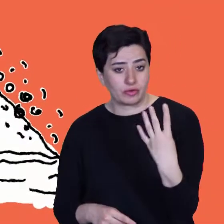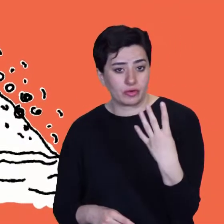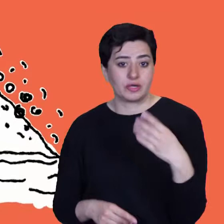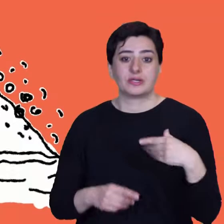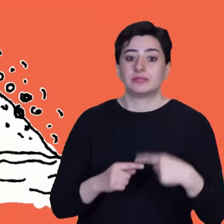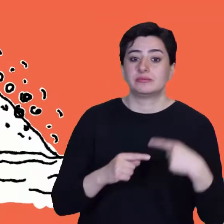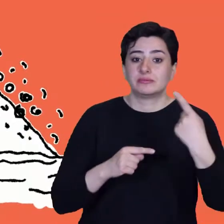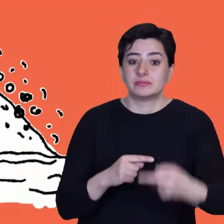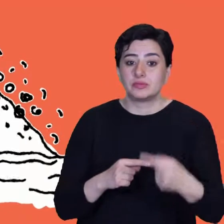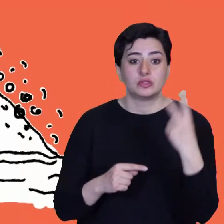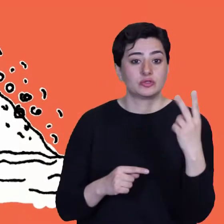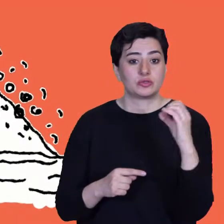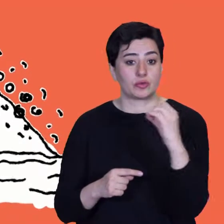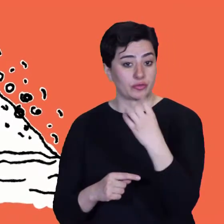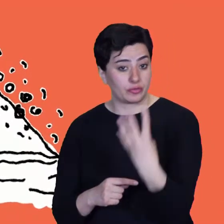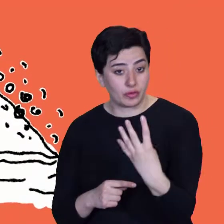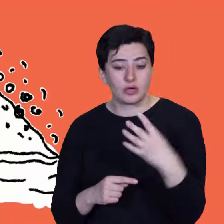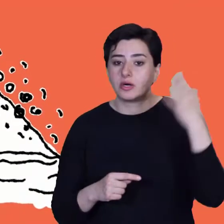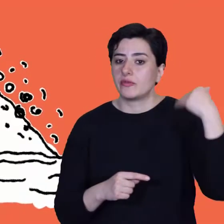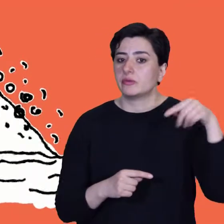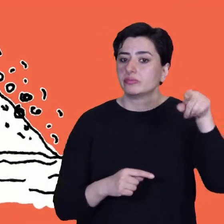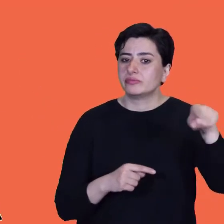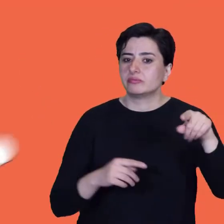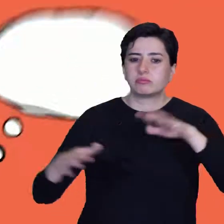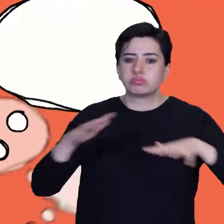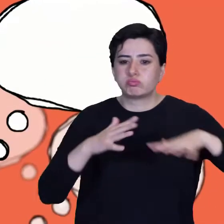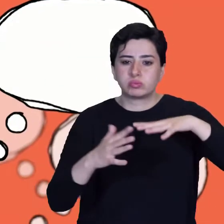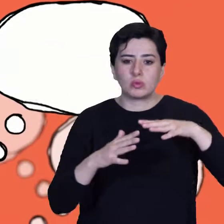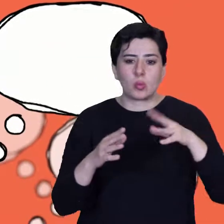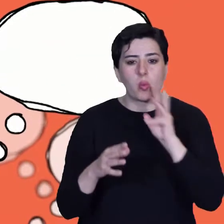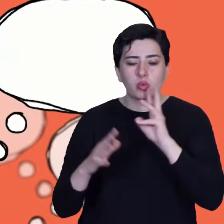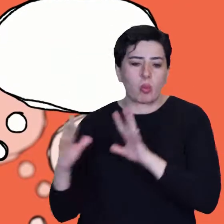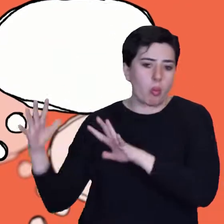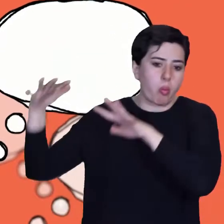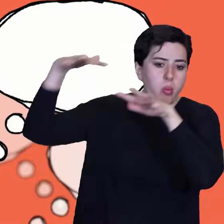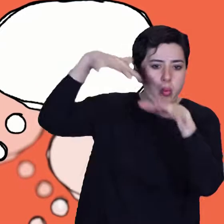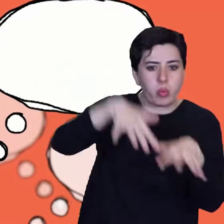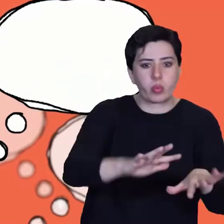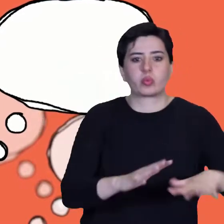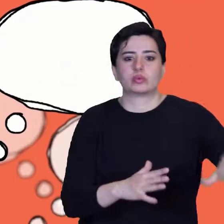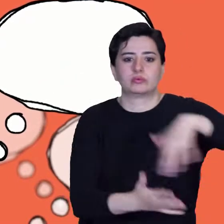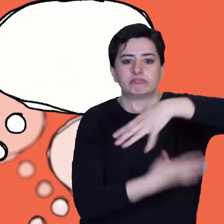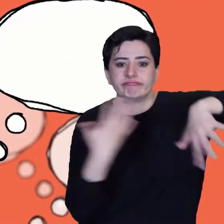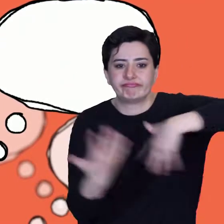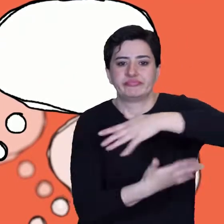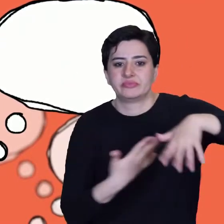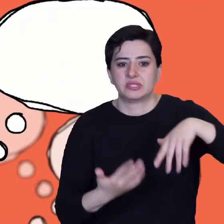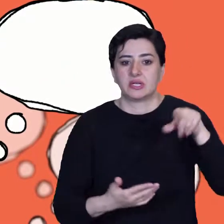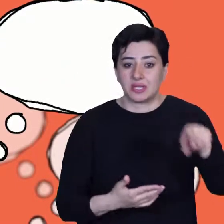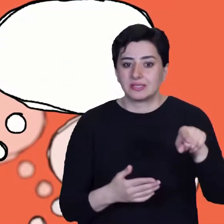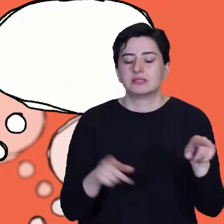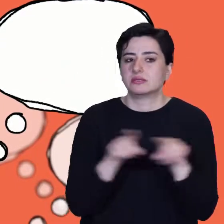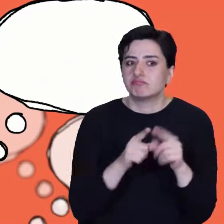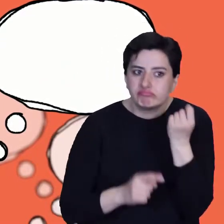following the 2004 Indian Ocean tsunami. The Sendai framework builds on these good ideas